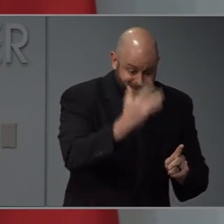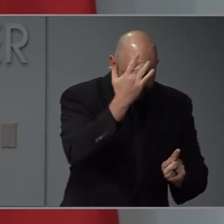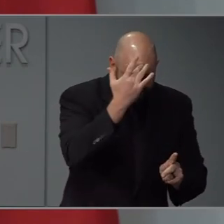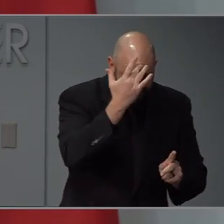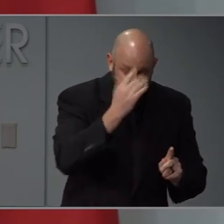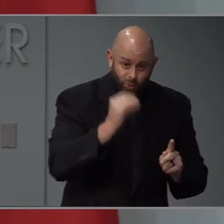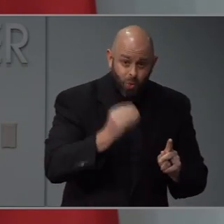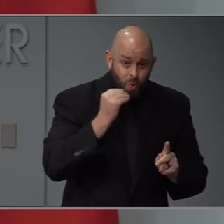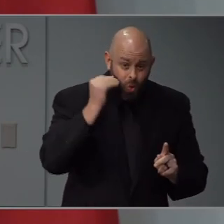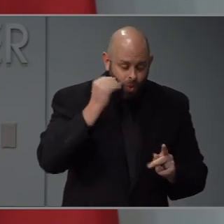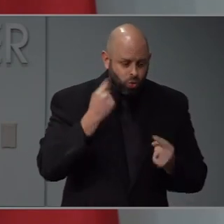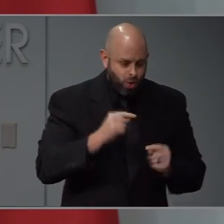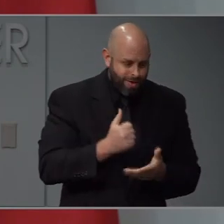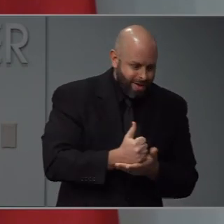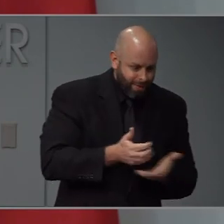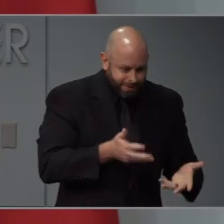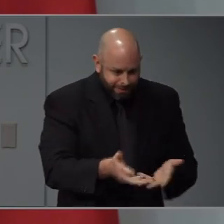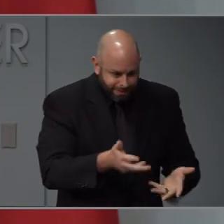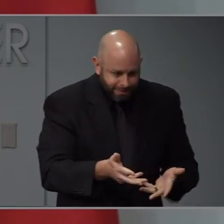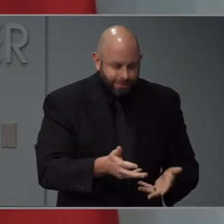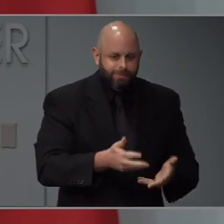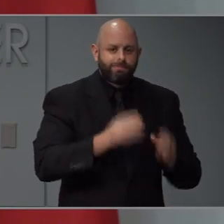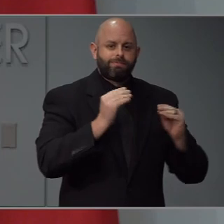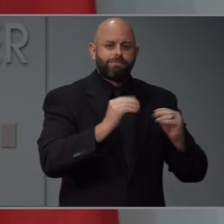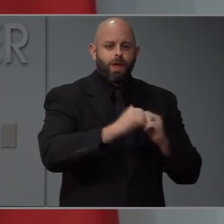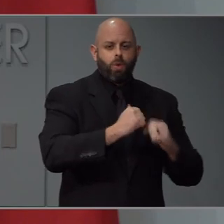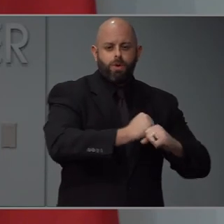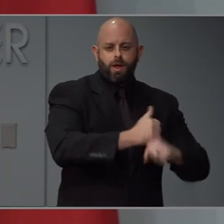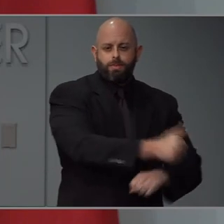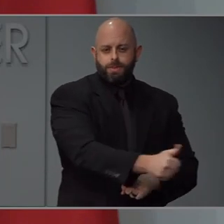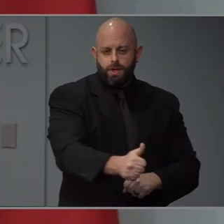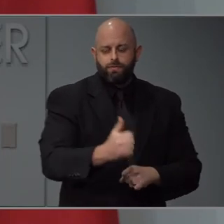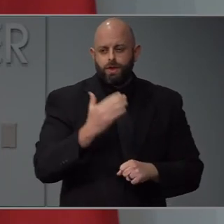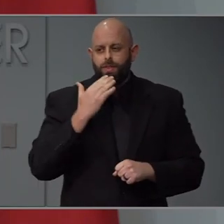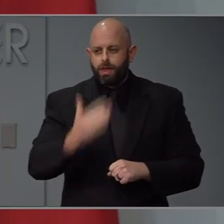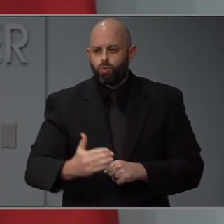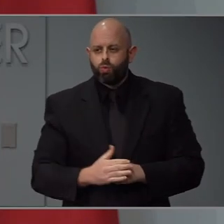-19 and ways to protect themselves. So thanks for the question.